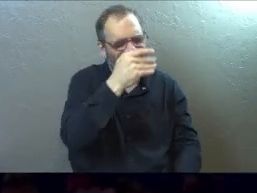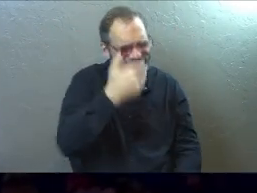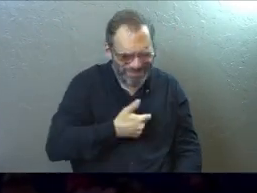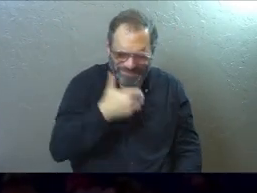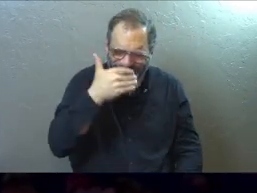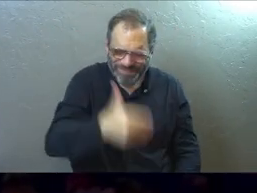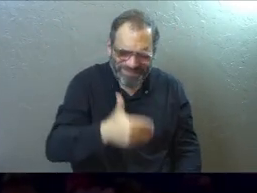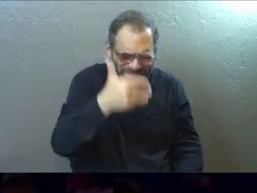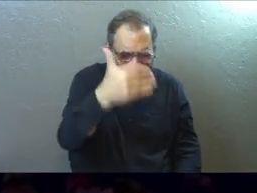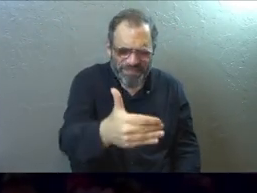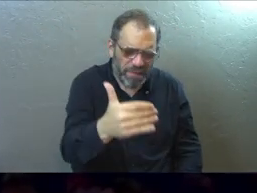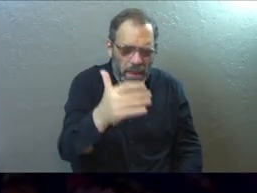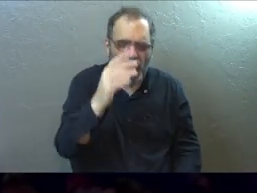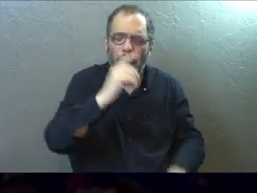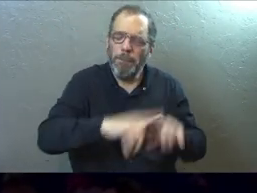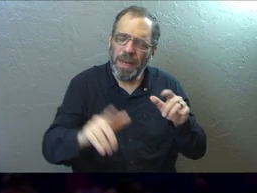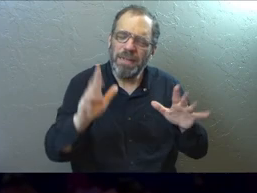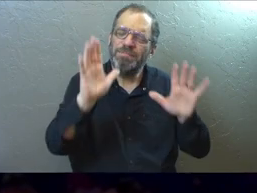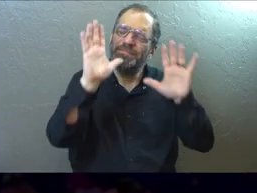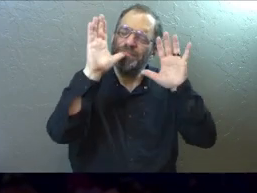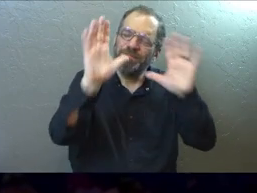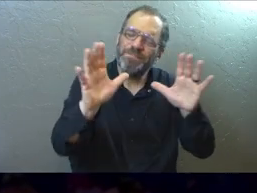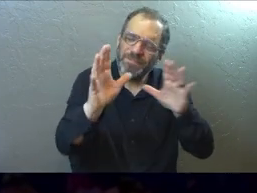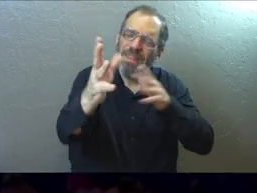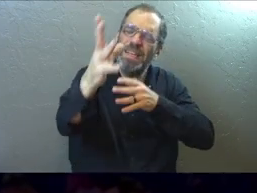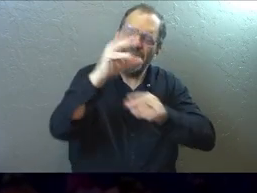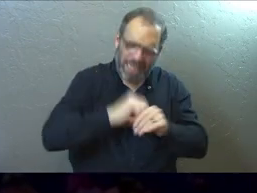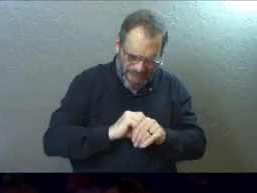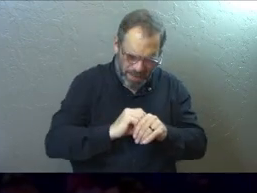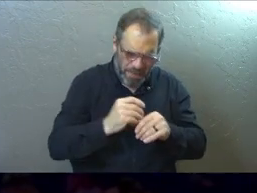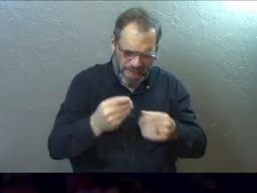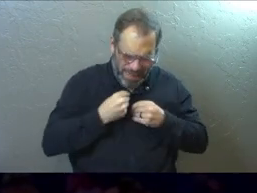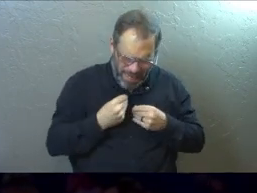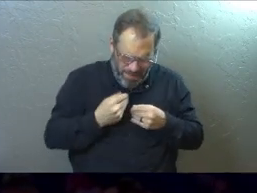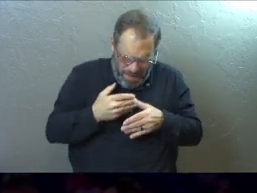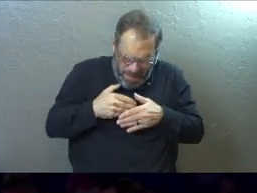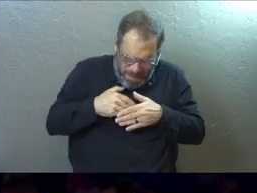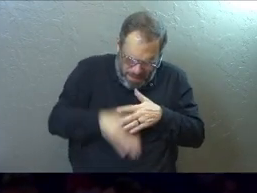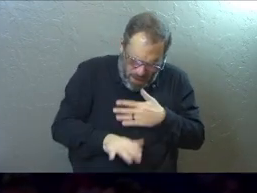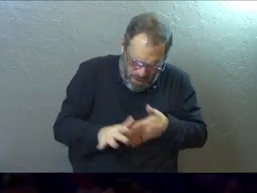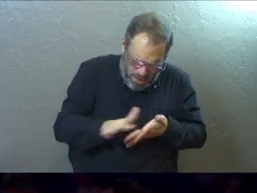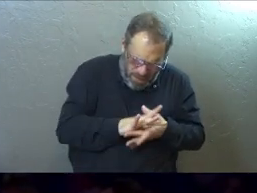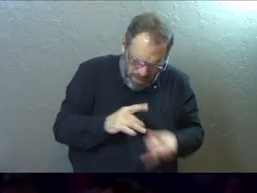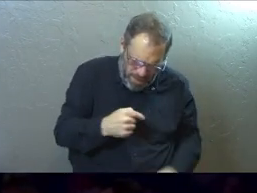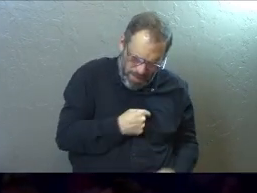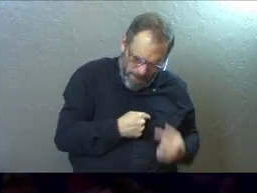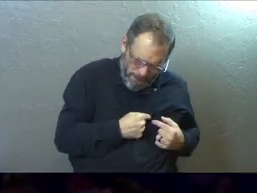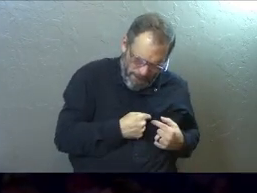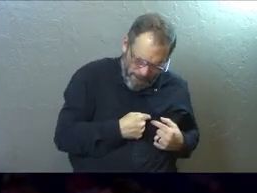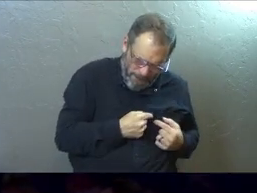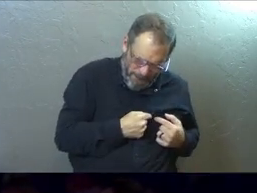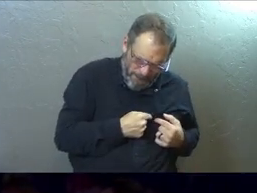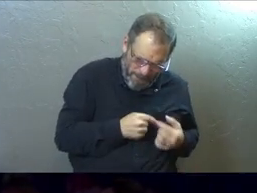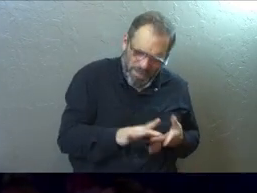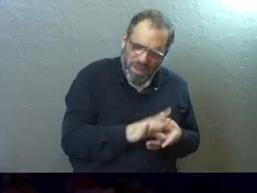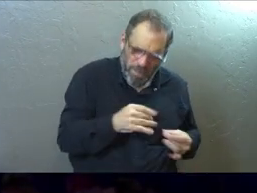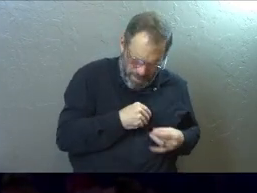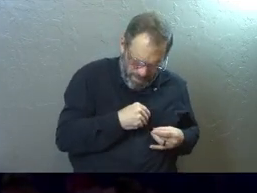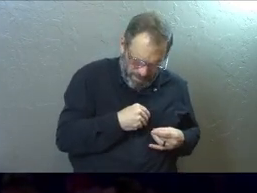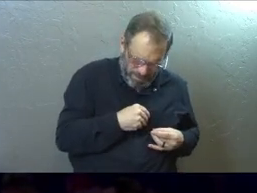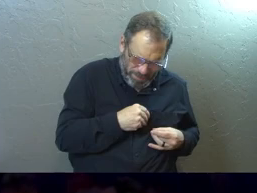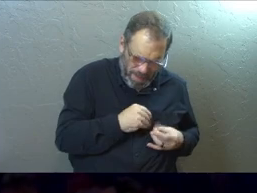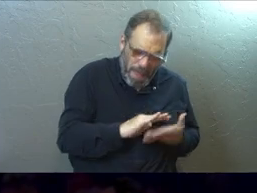moment and day by day. But, Lord, would you come in, Lord, and would you start to give birth to the spirit inside of us?